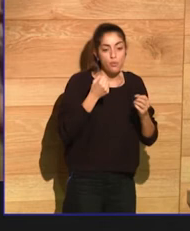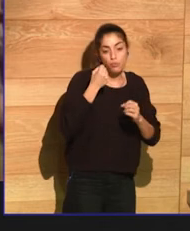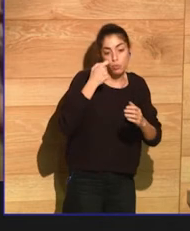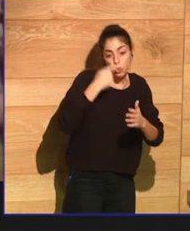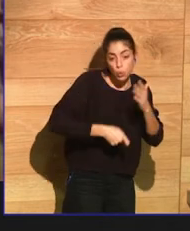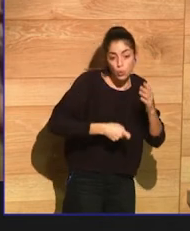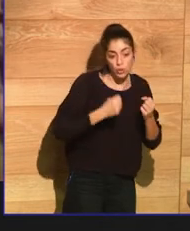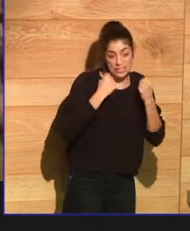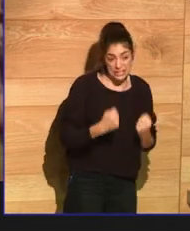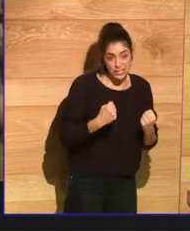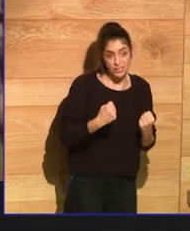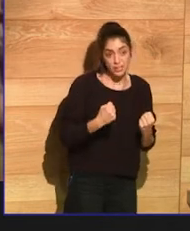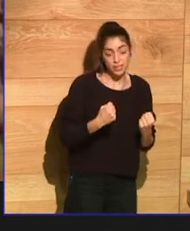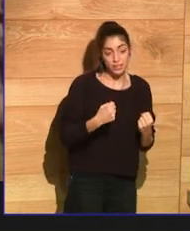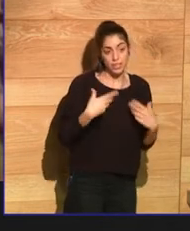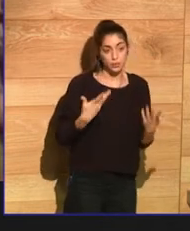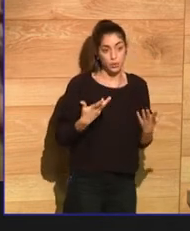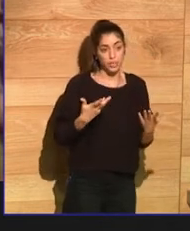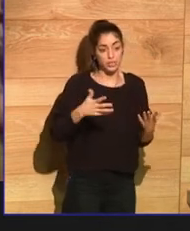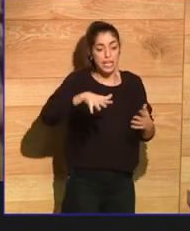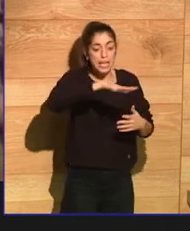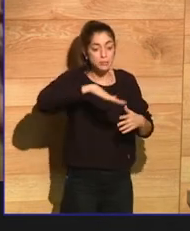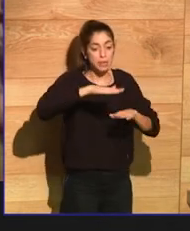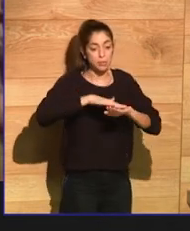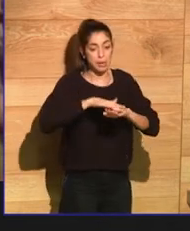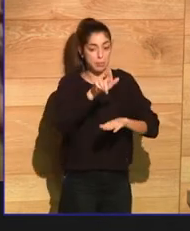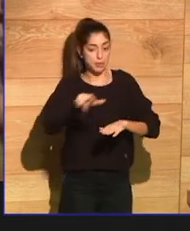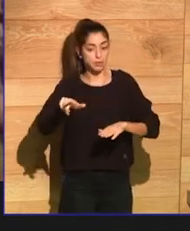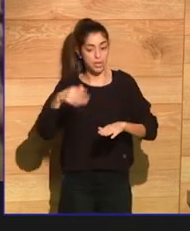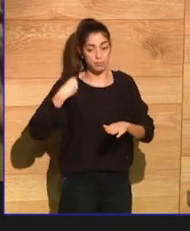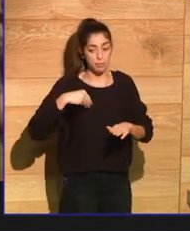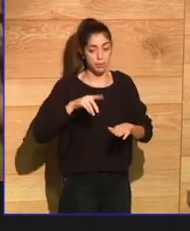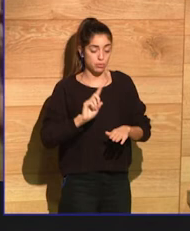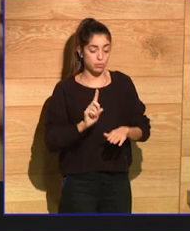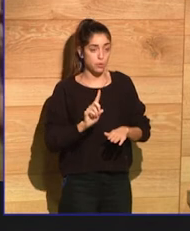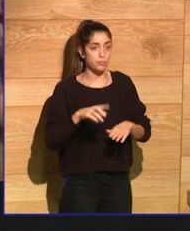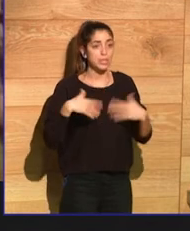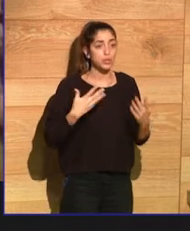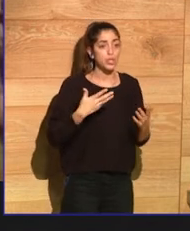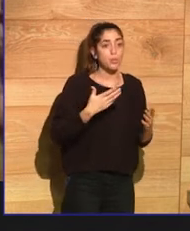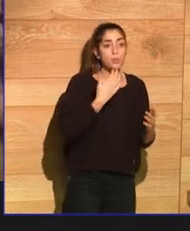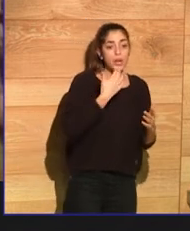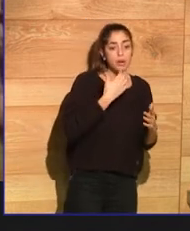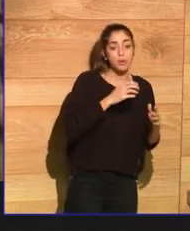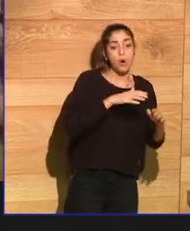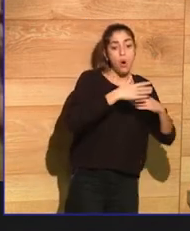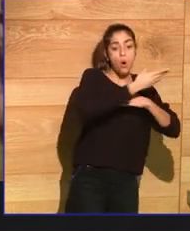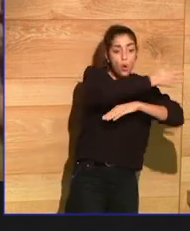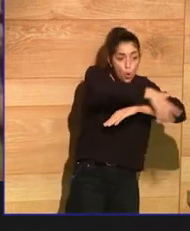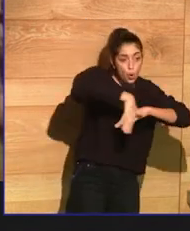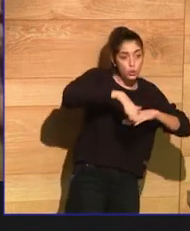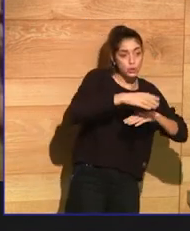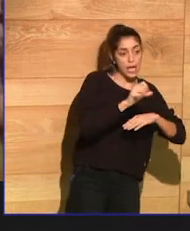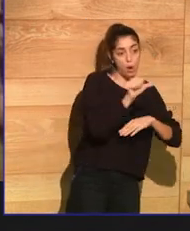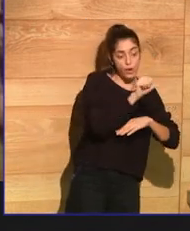Originally, people were sent from the east coast of America to the west coast where they could isolate and they could create their own social model.